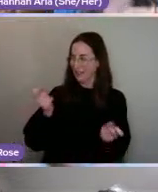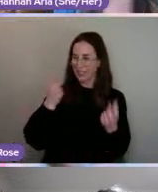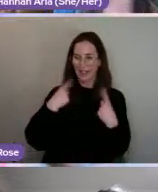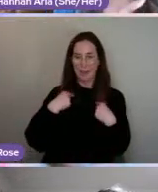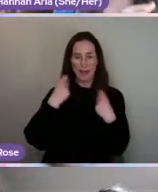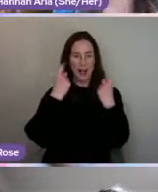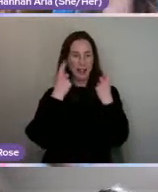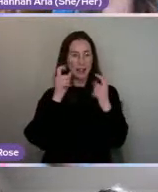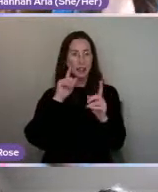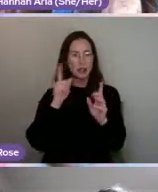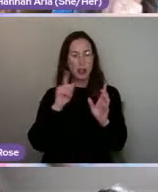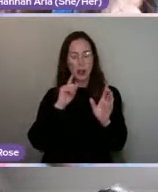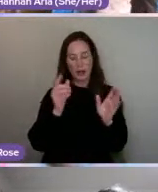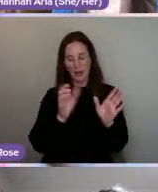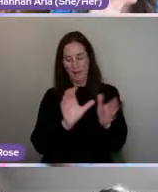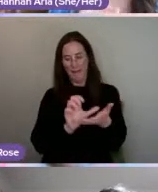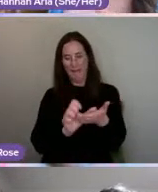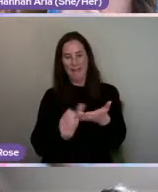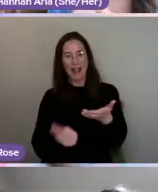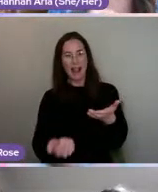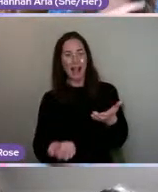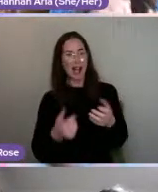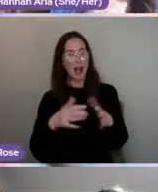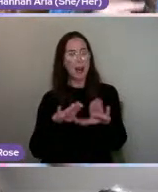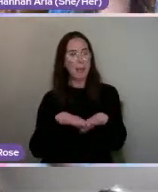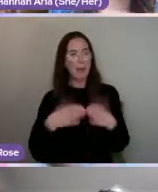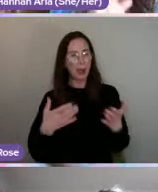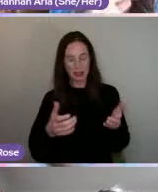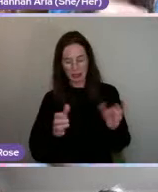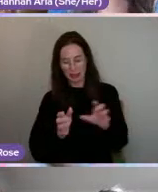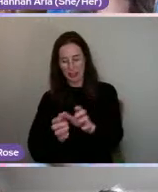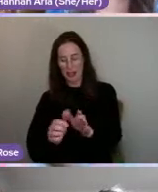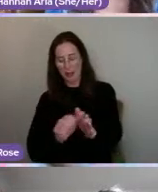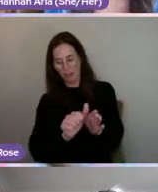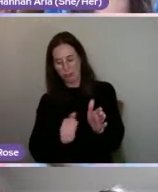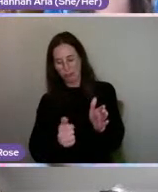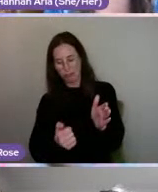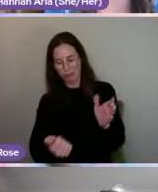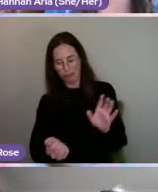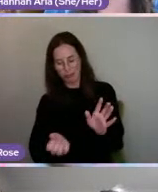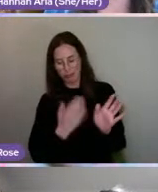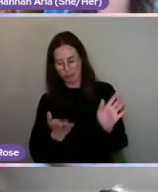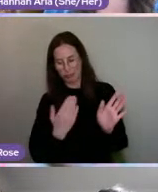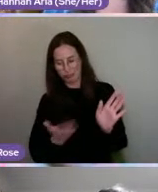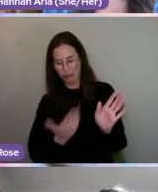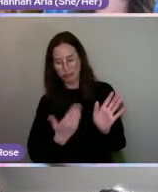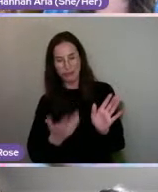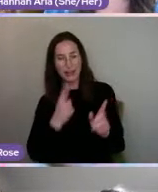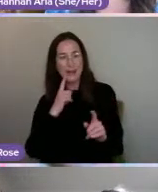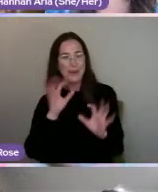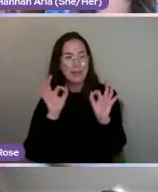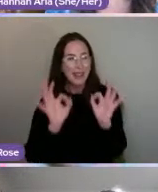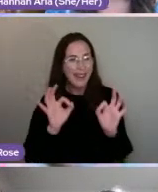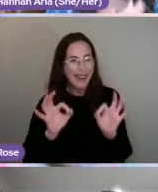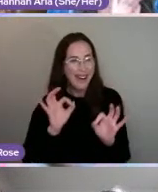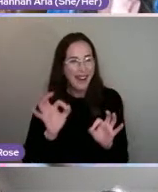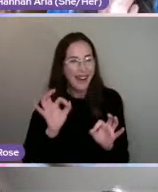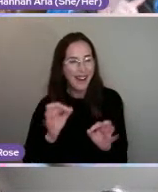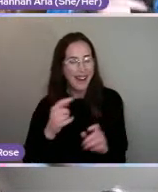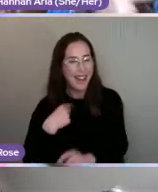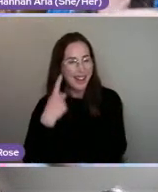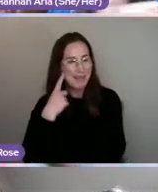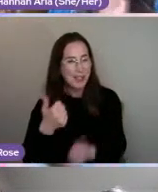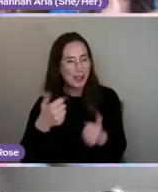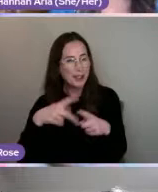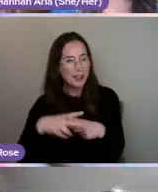Flickr books that you can see where you see the little stick fan. Oh, we should have done that for Sticktopia, shouldn't we? It would be really interesting for all of